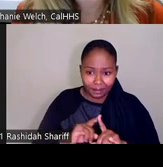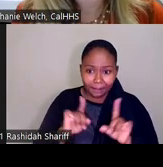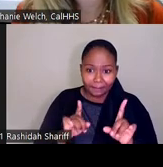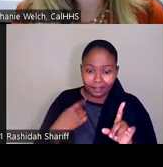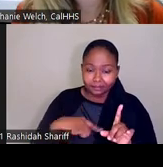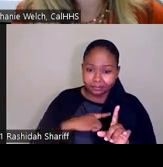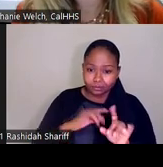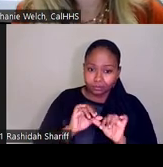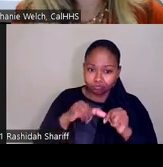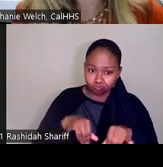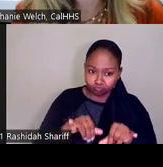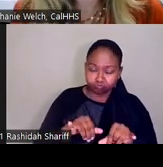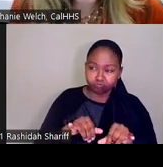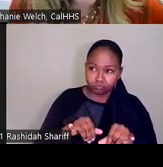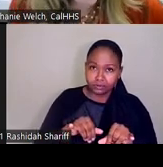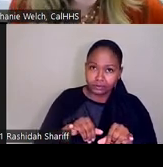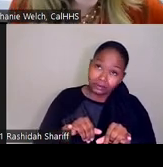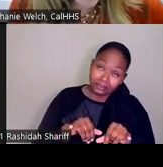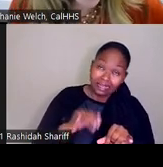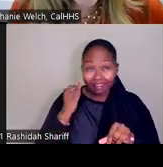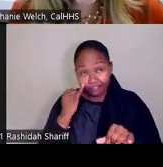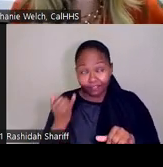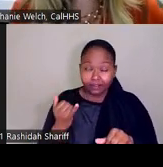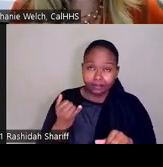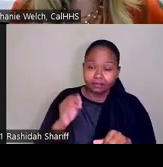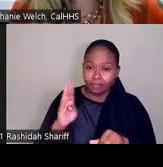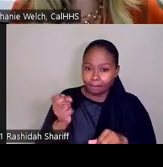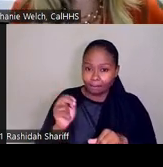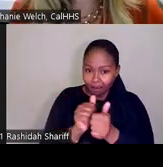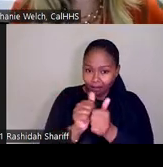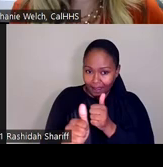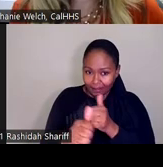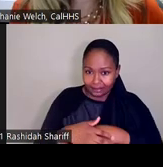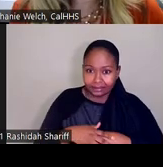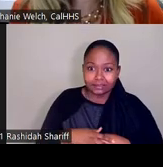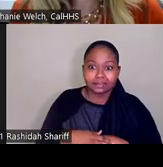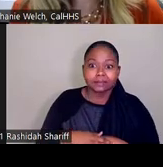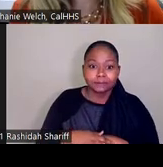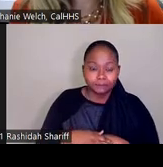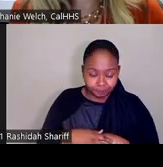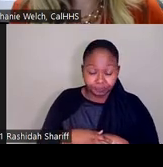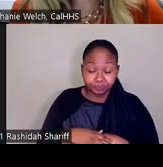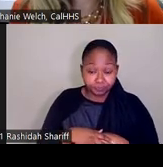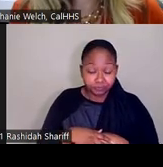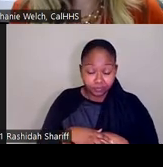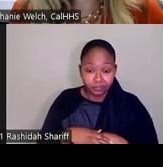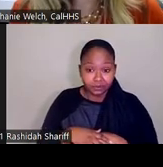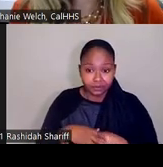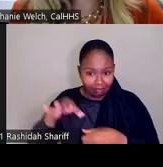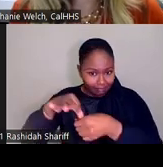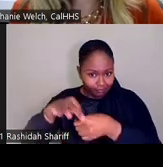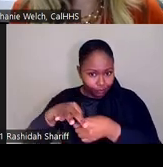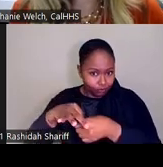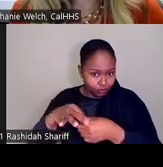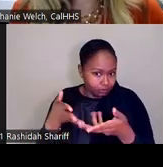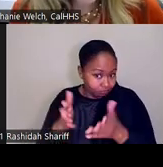we will really have to, um, if we're, if we're, if the bond passes and the, and that's the will of the voters, then, uh, we'll have to do some